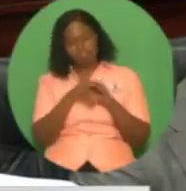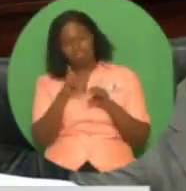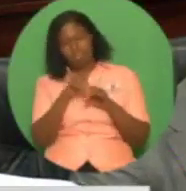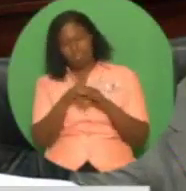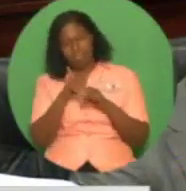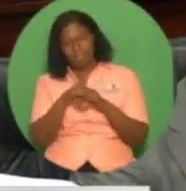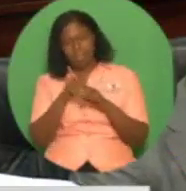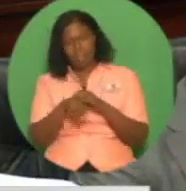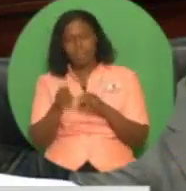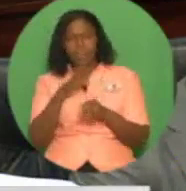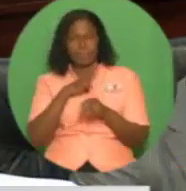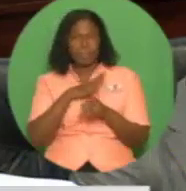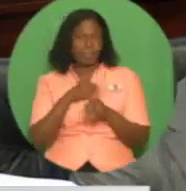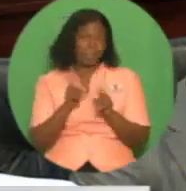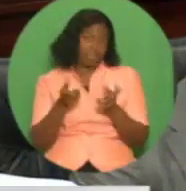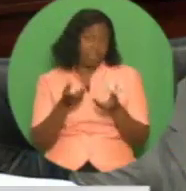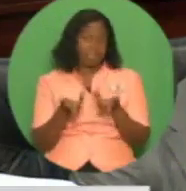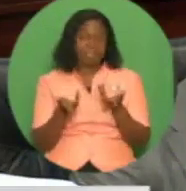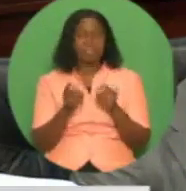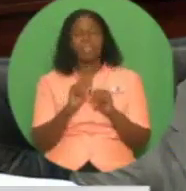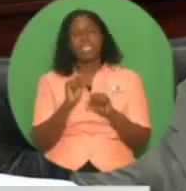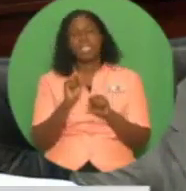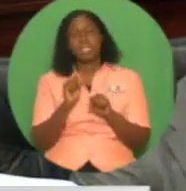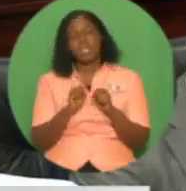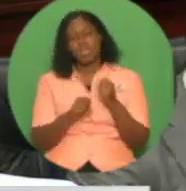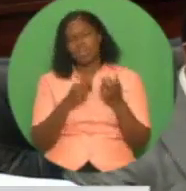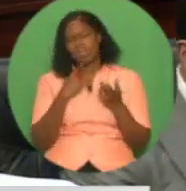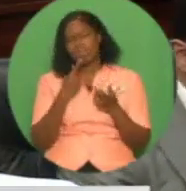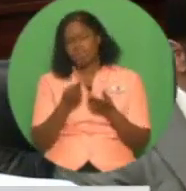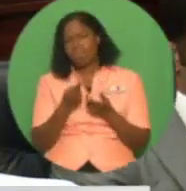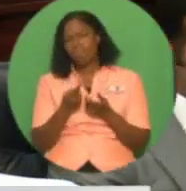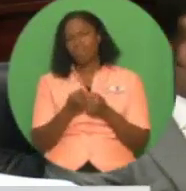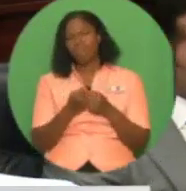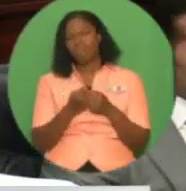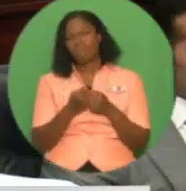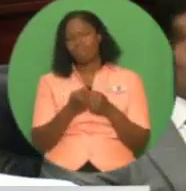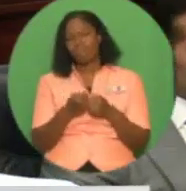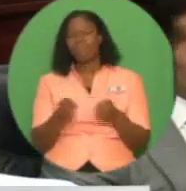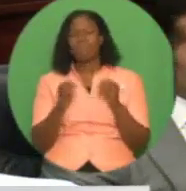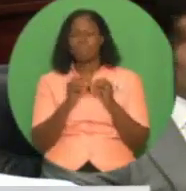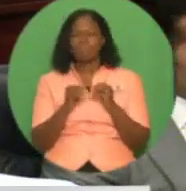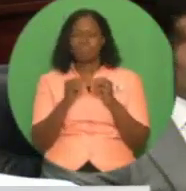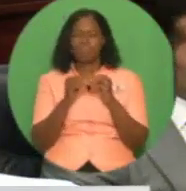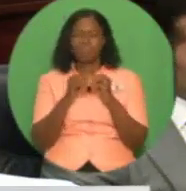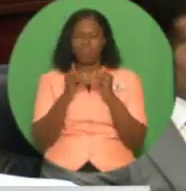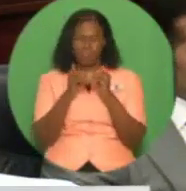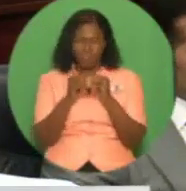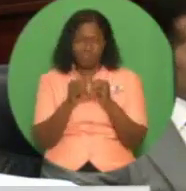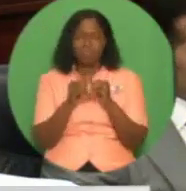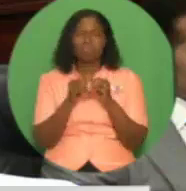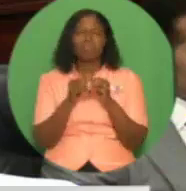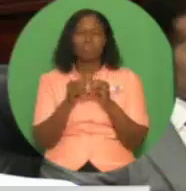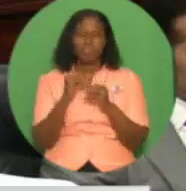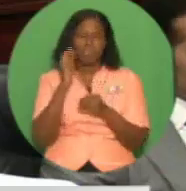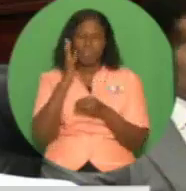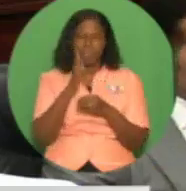we intend to tap the domestic capital market to overcome the financial constraints which